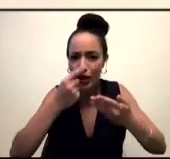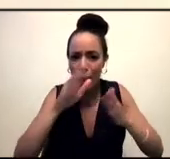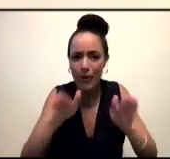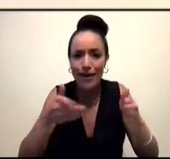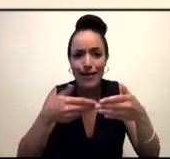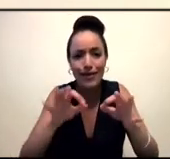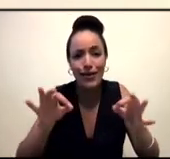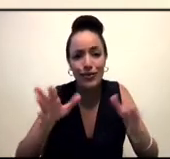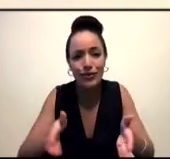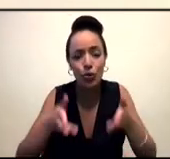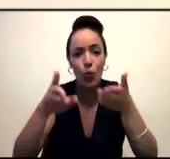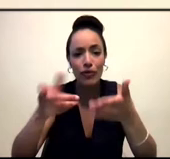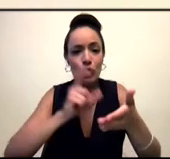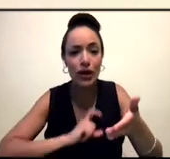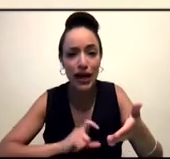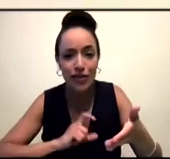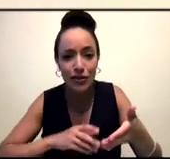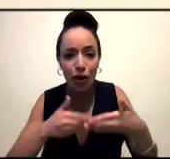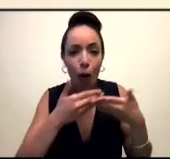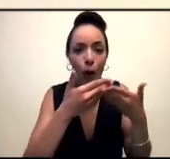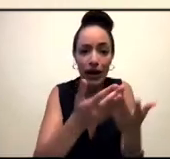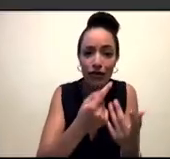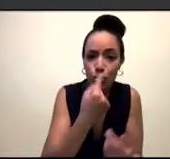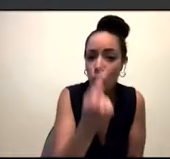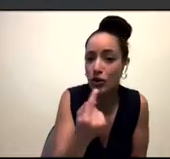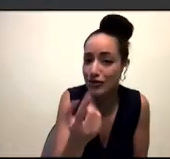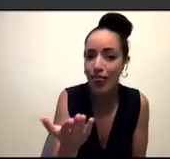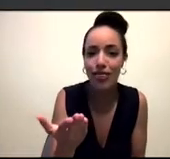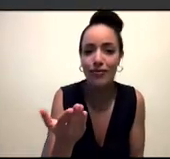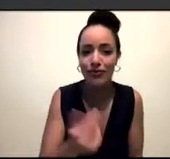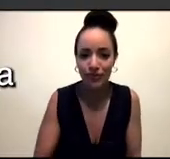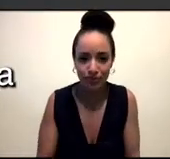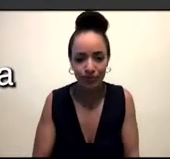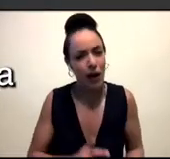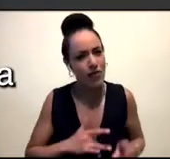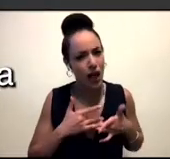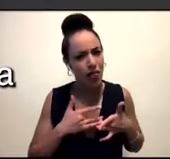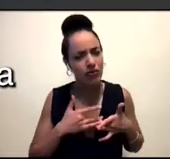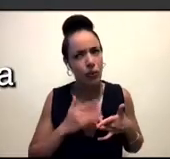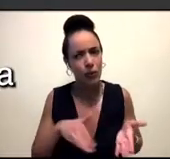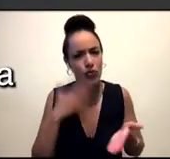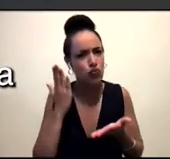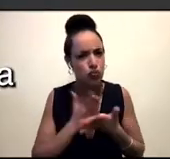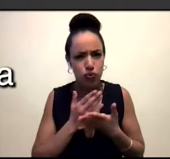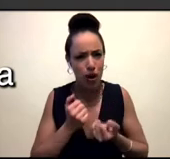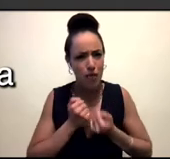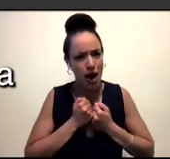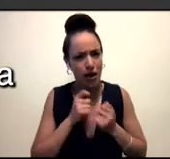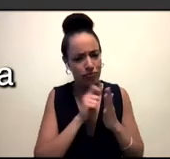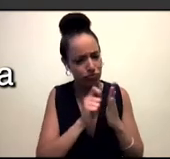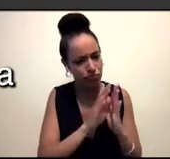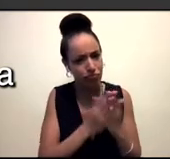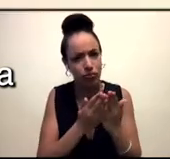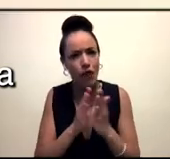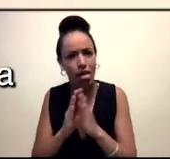that you want to give to yourself. This is a thing that I've found to be true in all of the, novels that I've written, that I'm trying